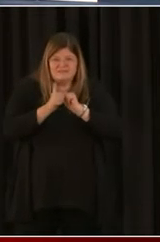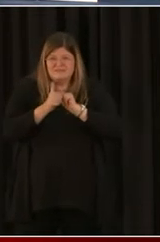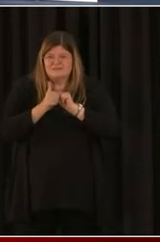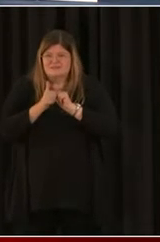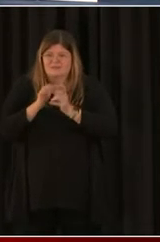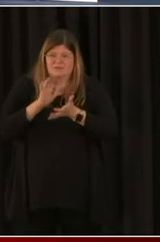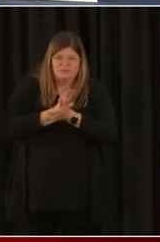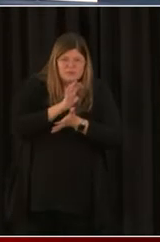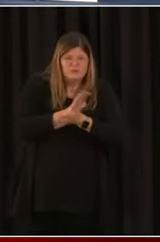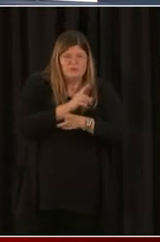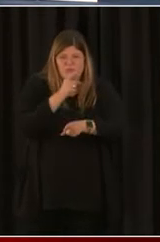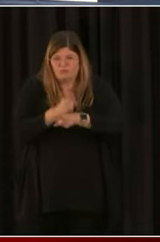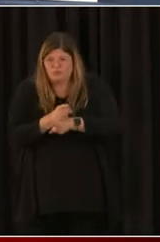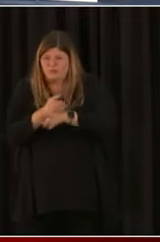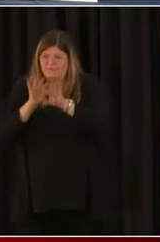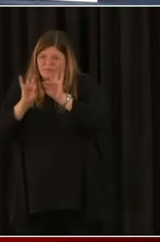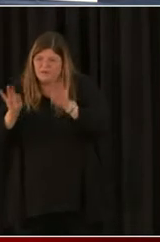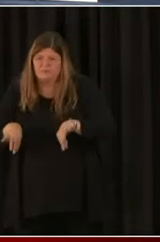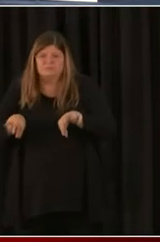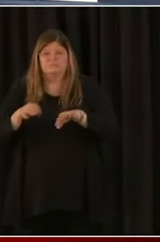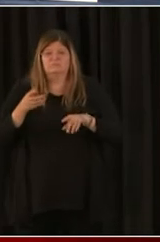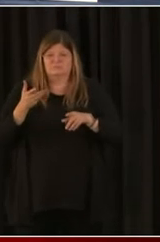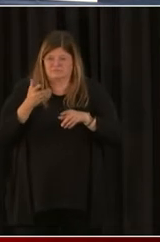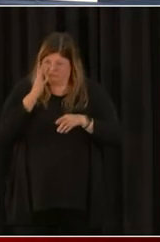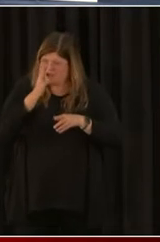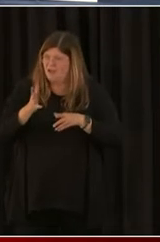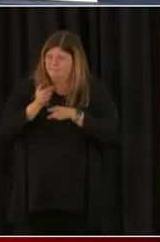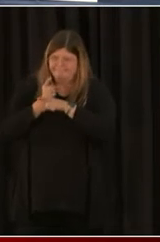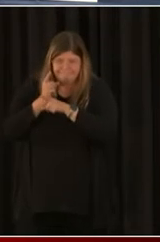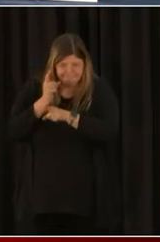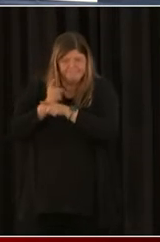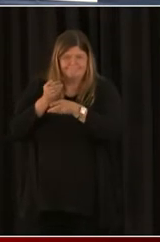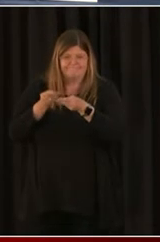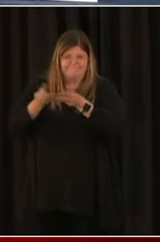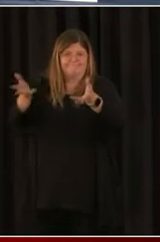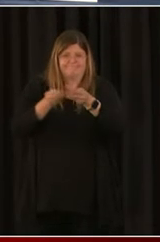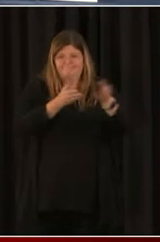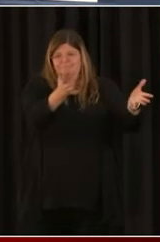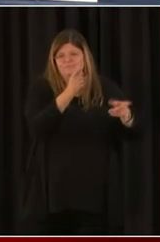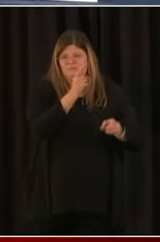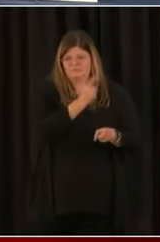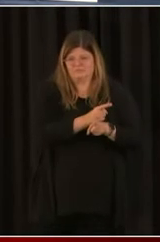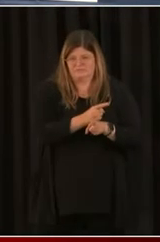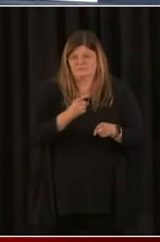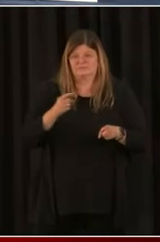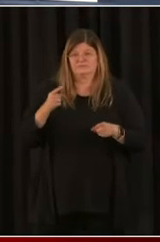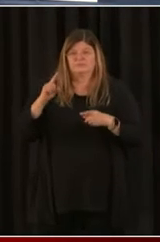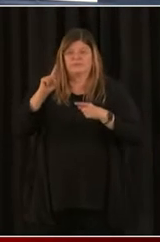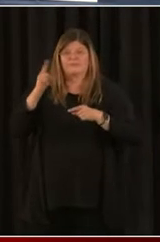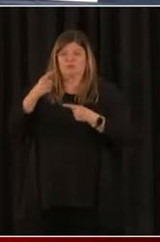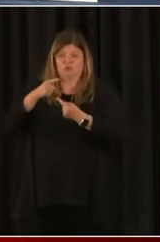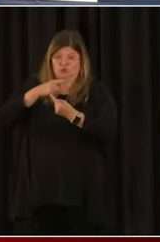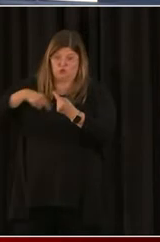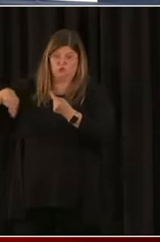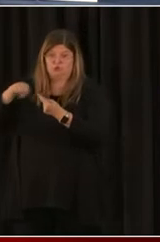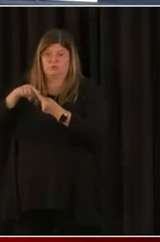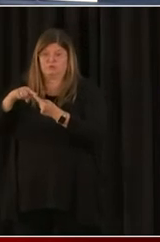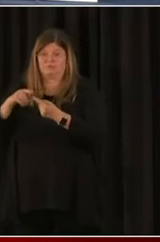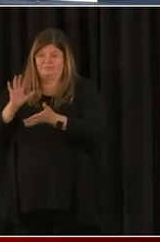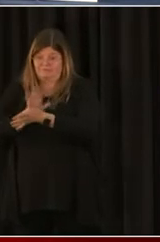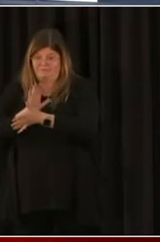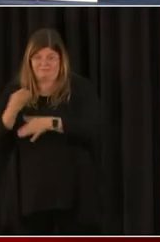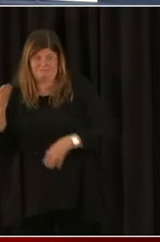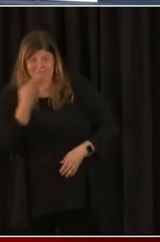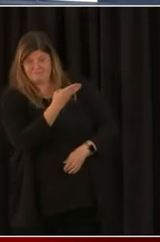getting their paperwork together. What we learned in the first round is, if you put your paperwork in and something is wrong, you